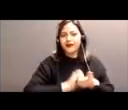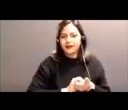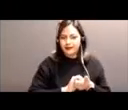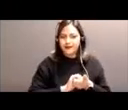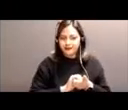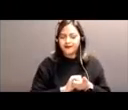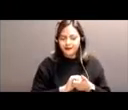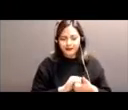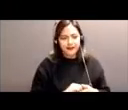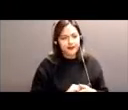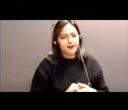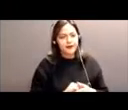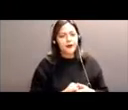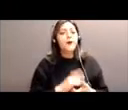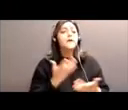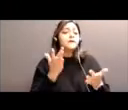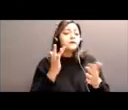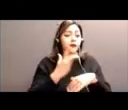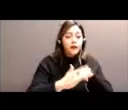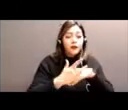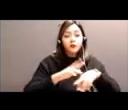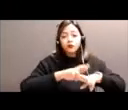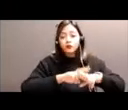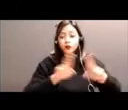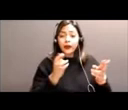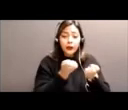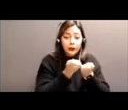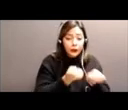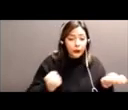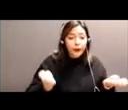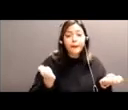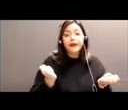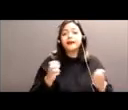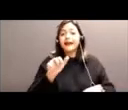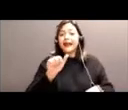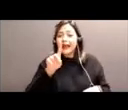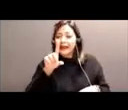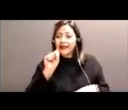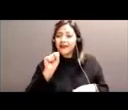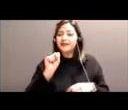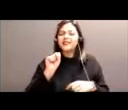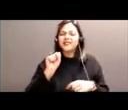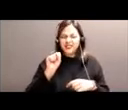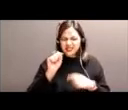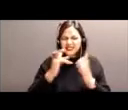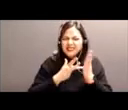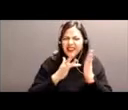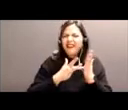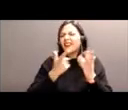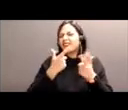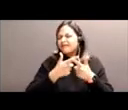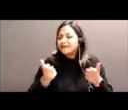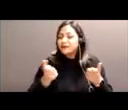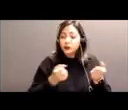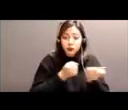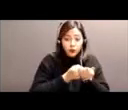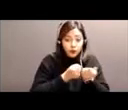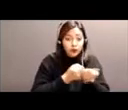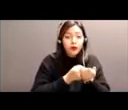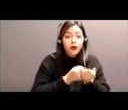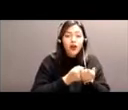Availability of equipment and aids. Availability again at that province. Always remember, can you provide?